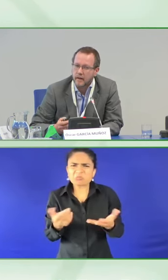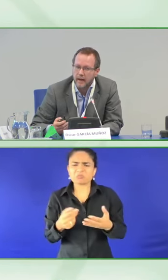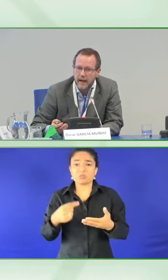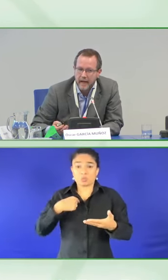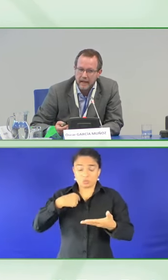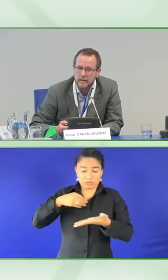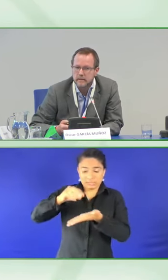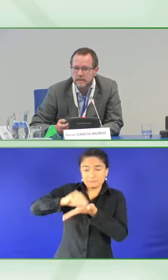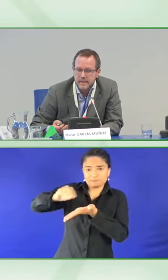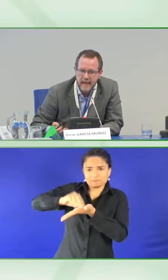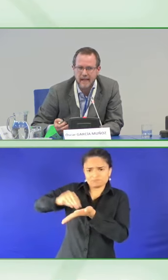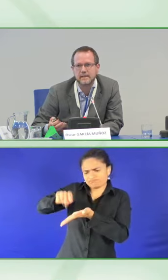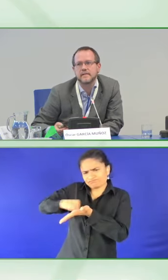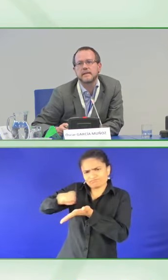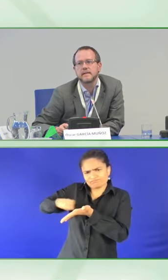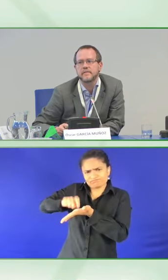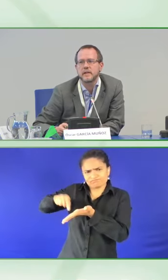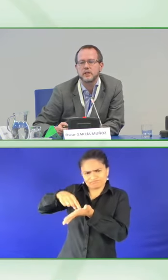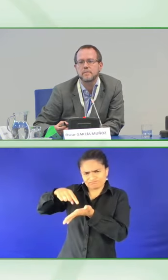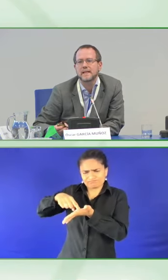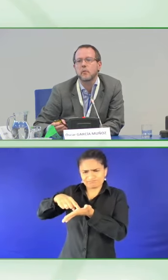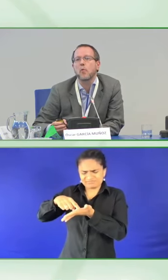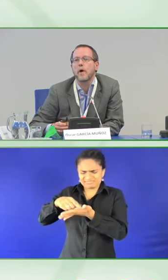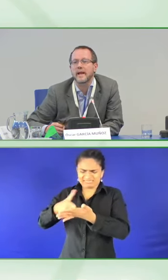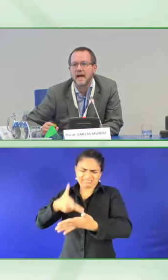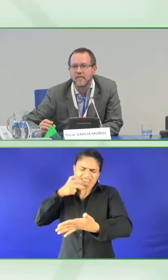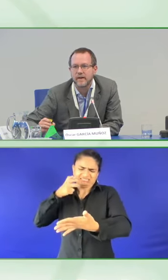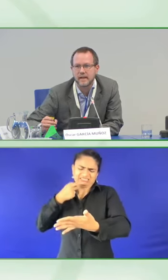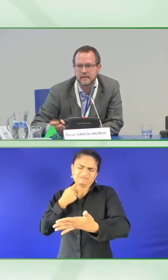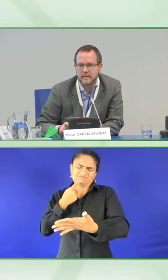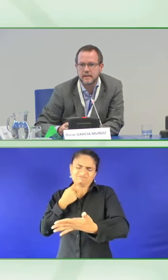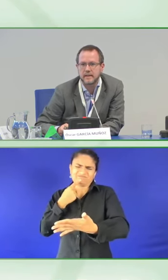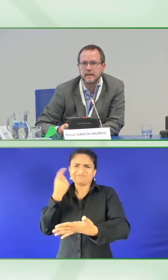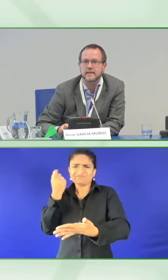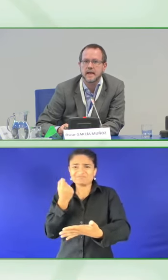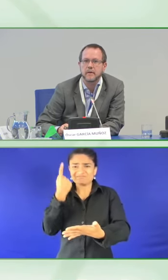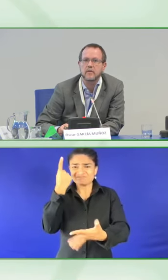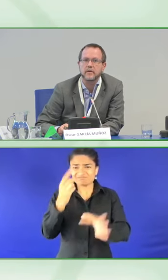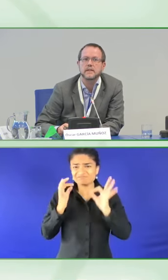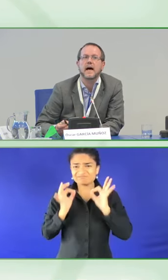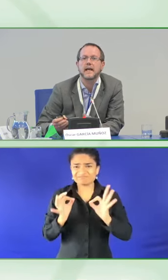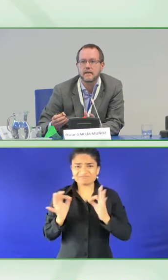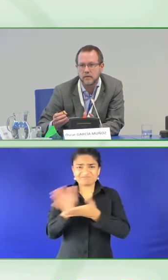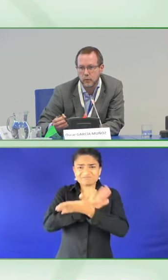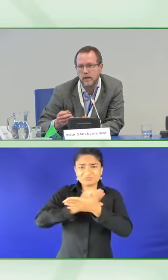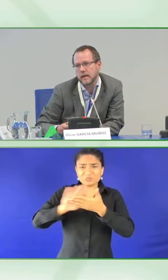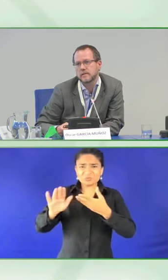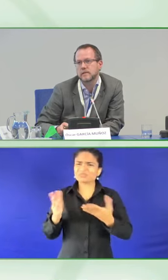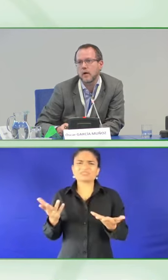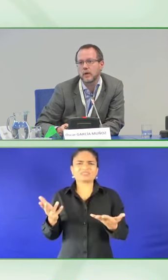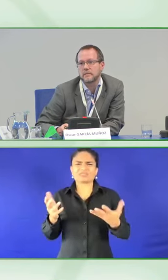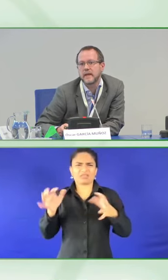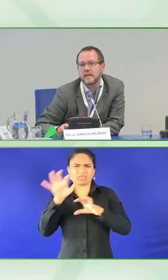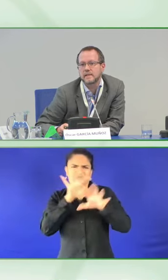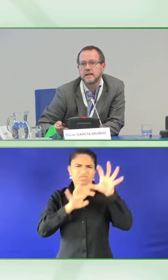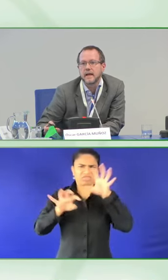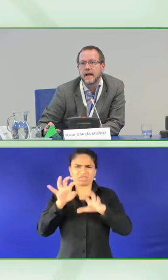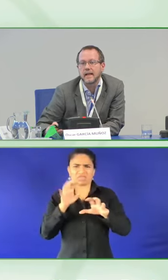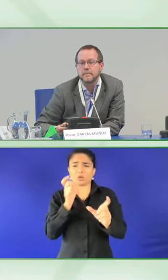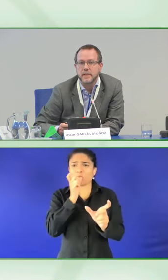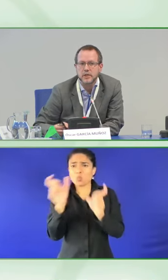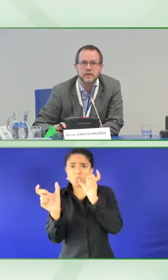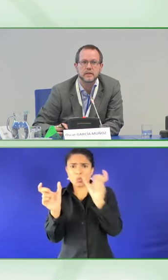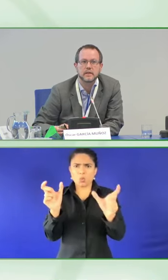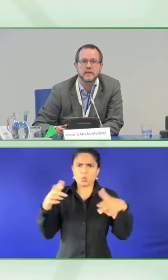I understand the definition, but when I find the example of use, I really understand what it means.